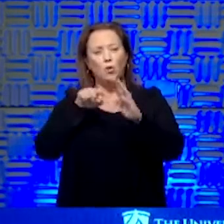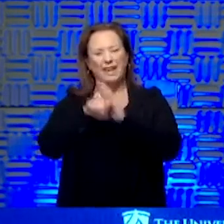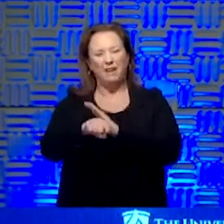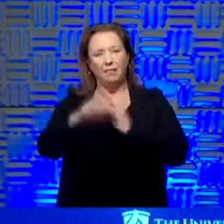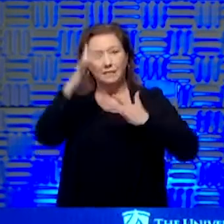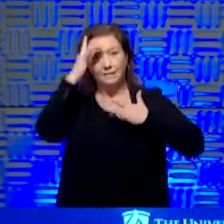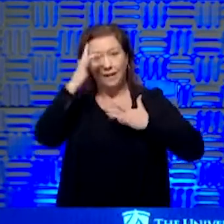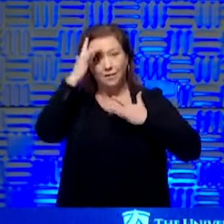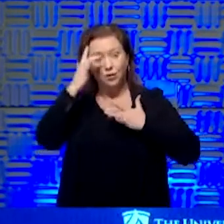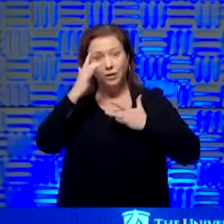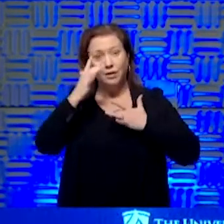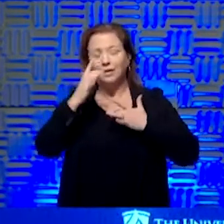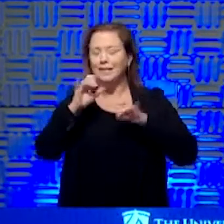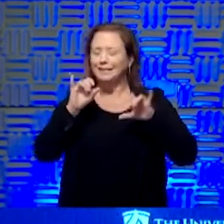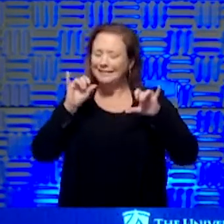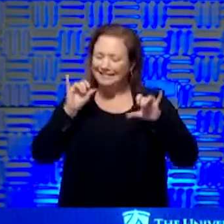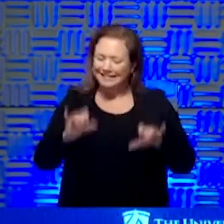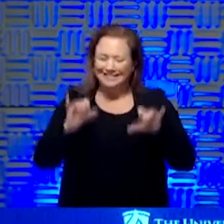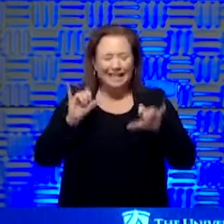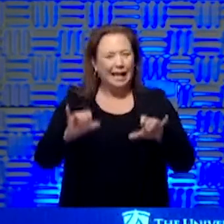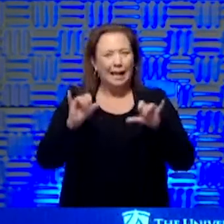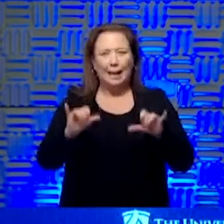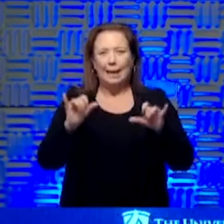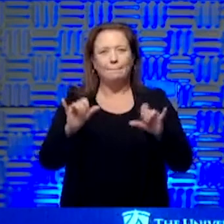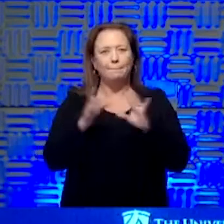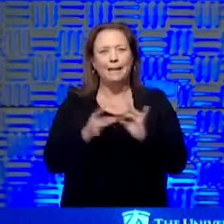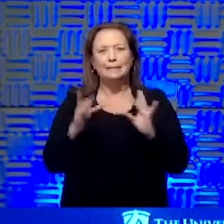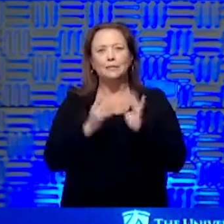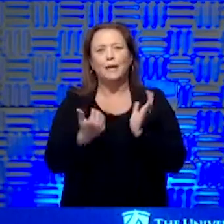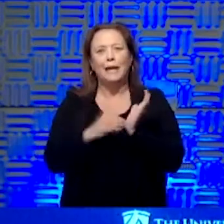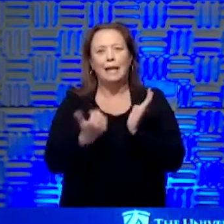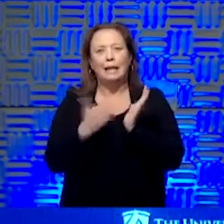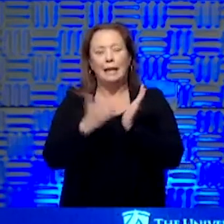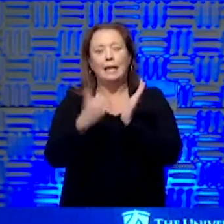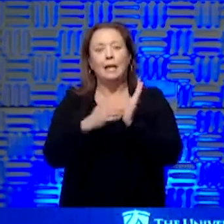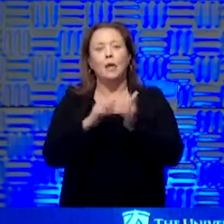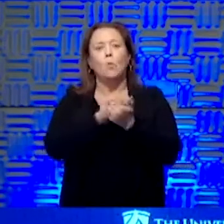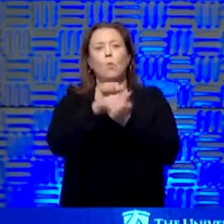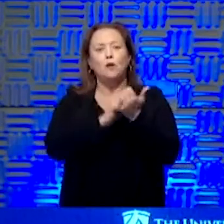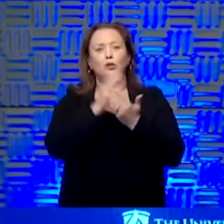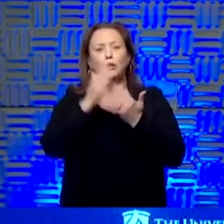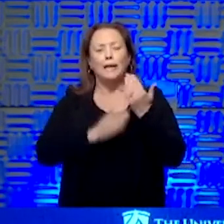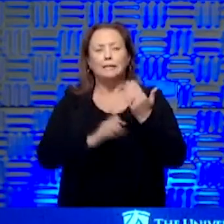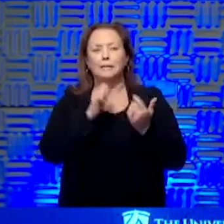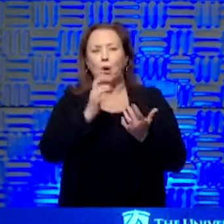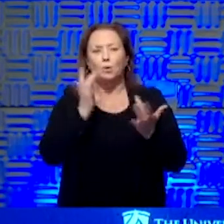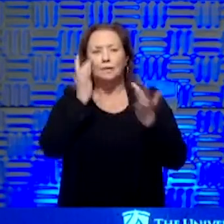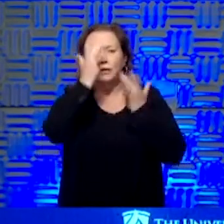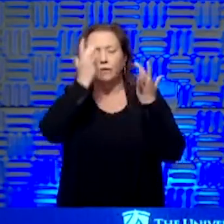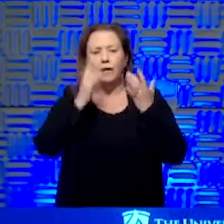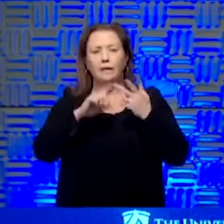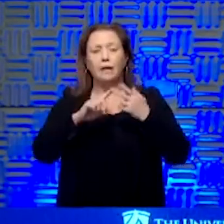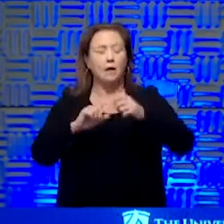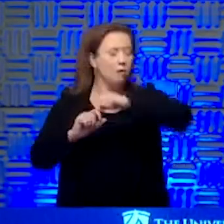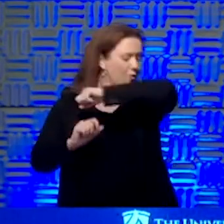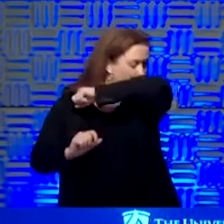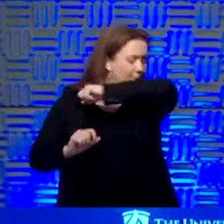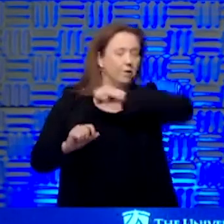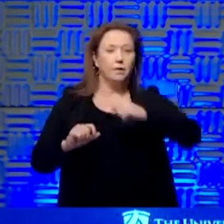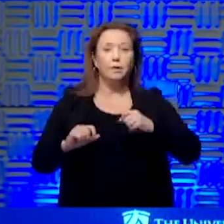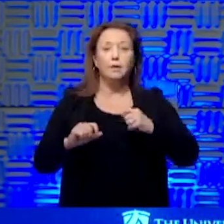is the same thing we've been saying. Wash your hands. Don't touch your face. Cough into your elbow.